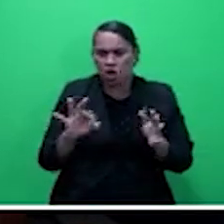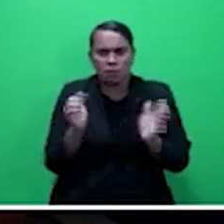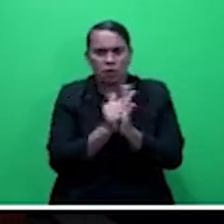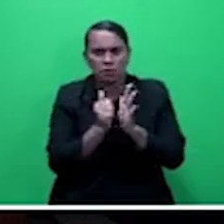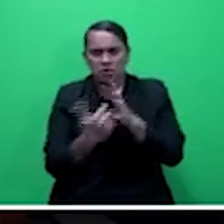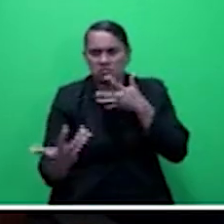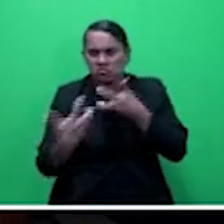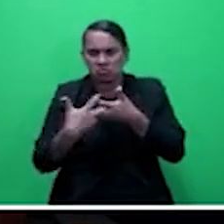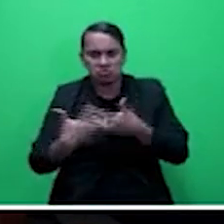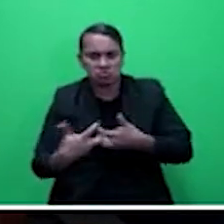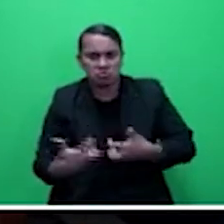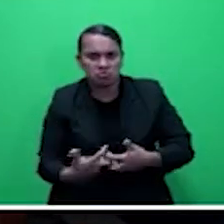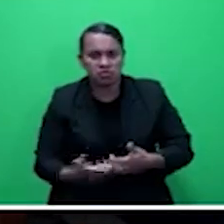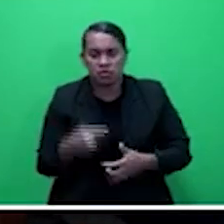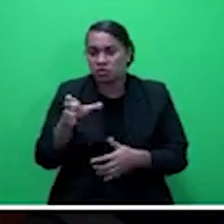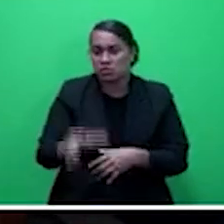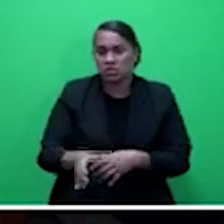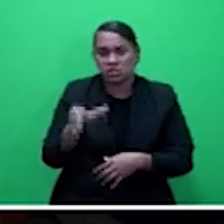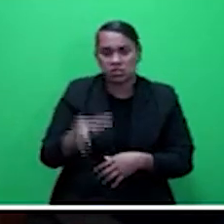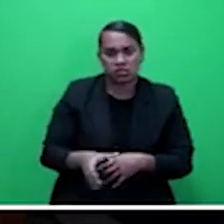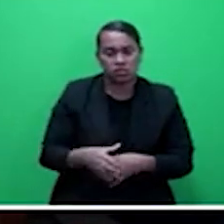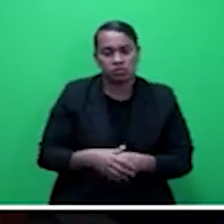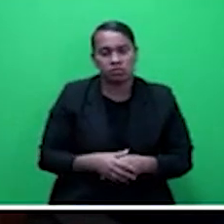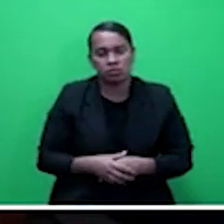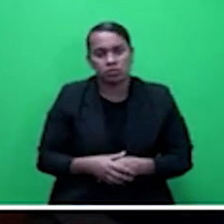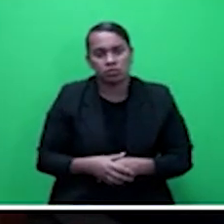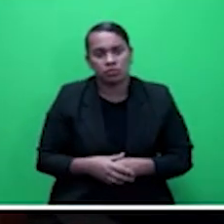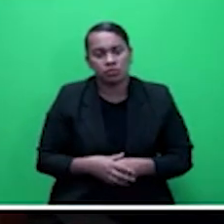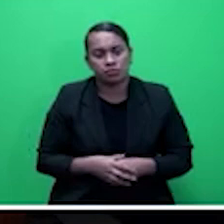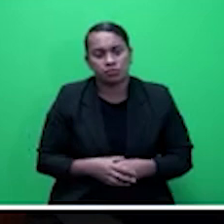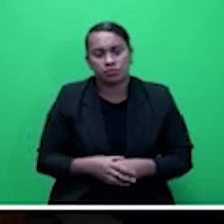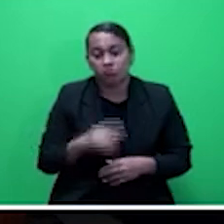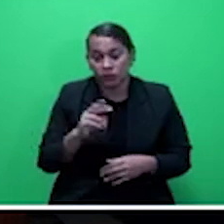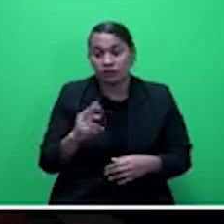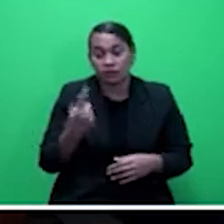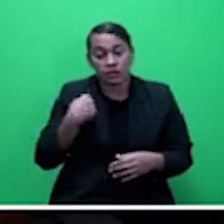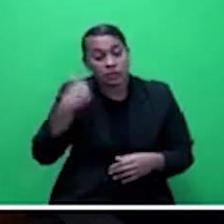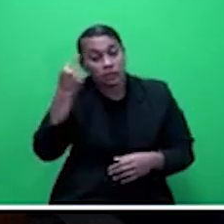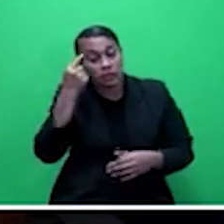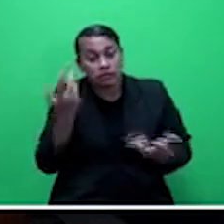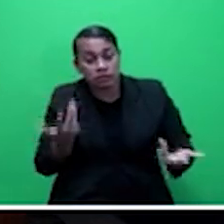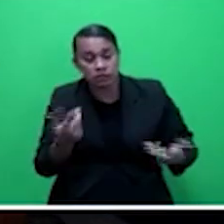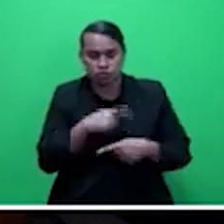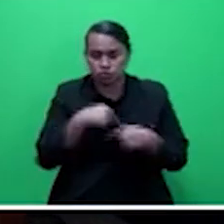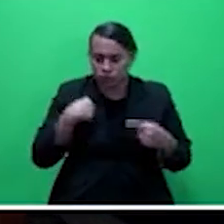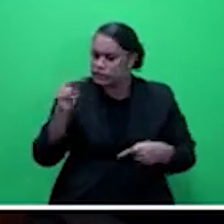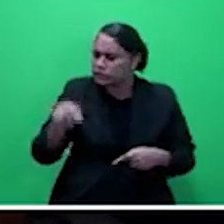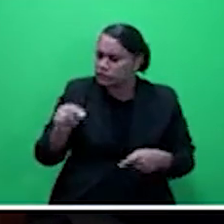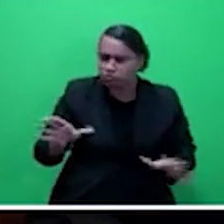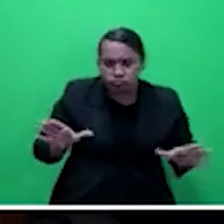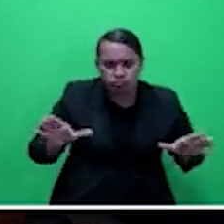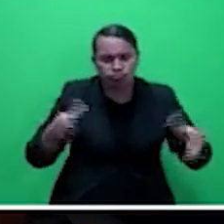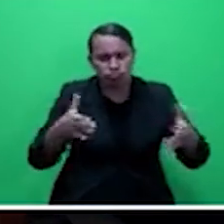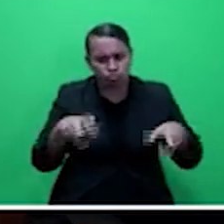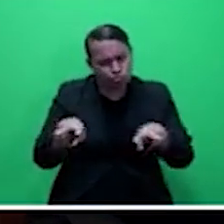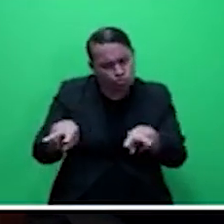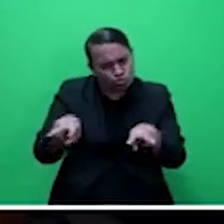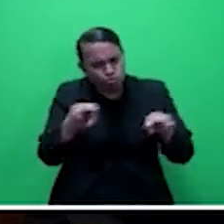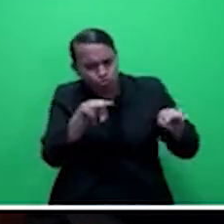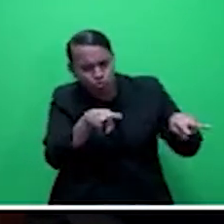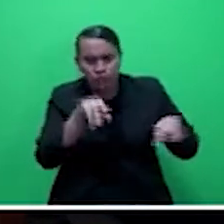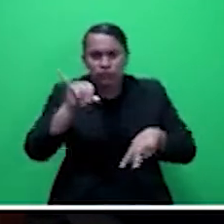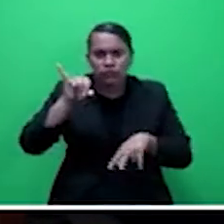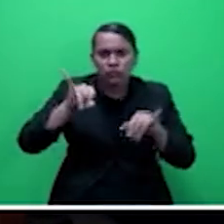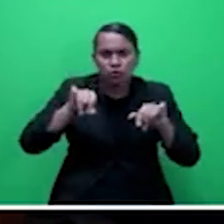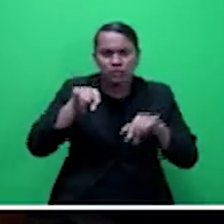of the people who bought policies and I think we need to look at some of those issues while we are reviewing the act so